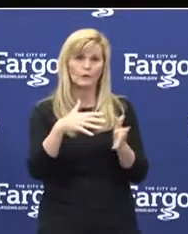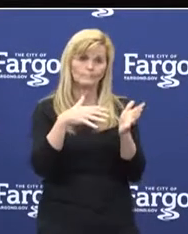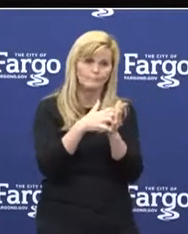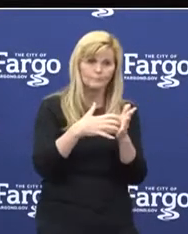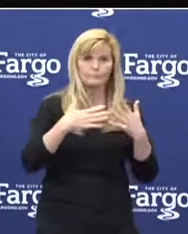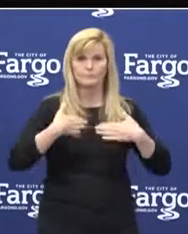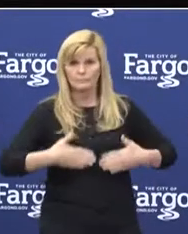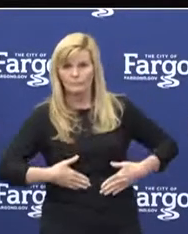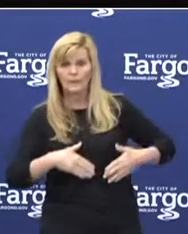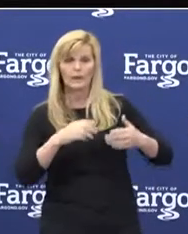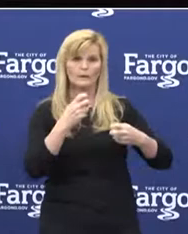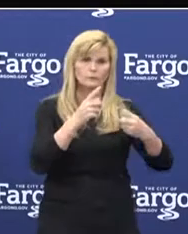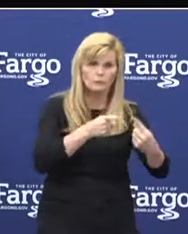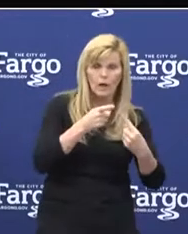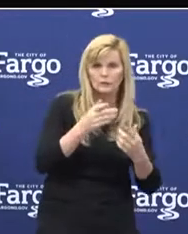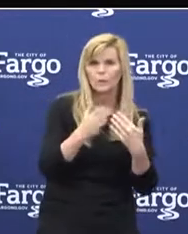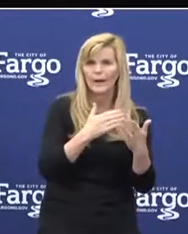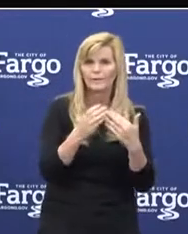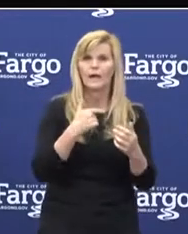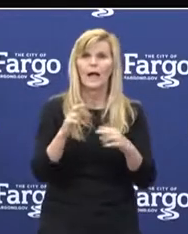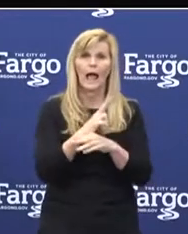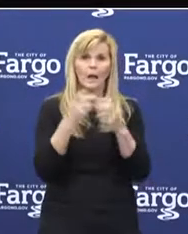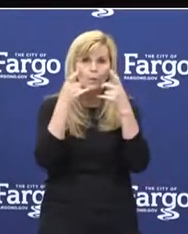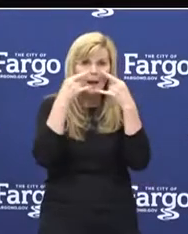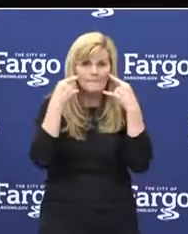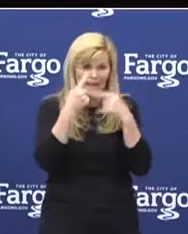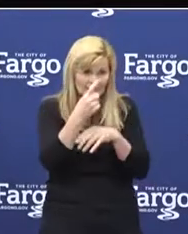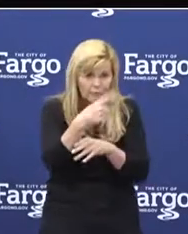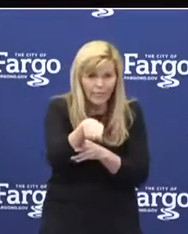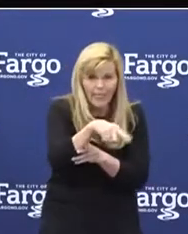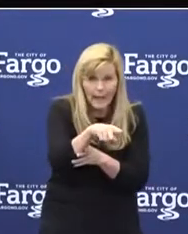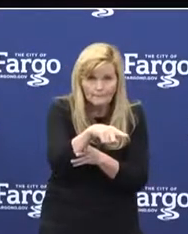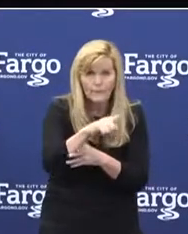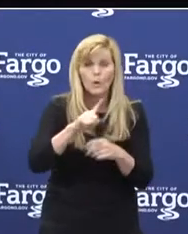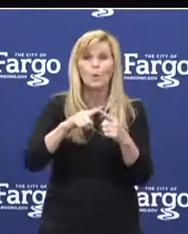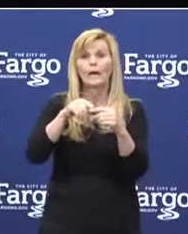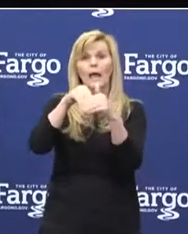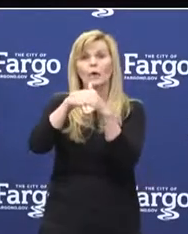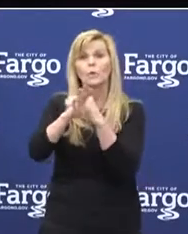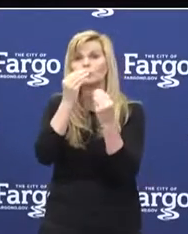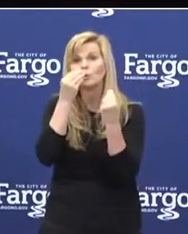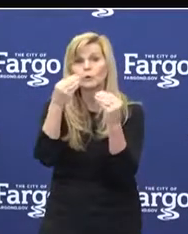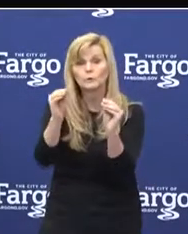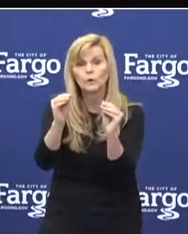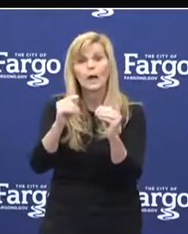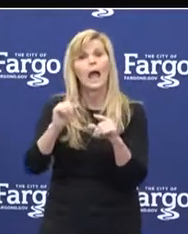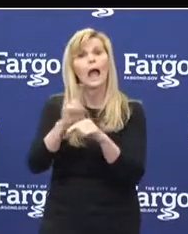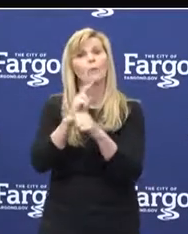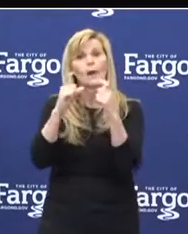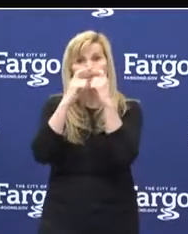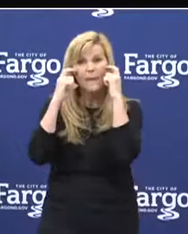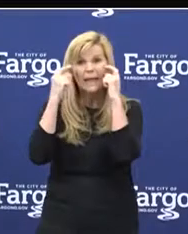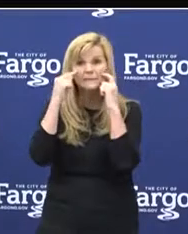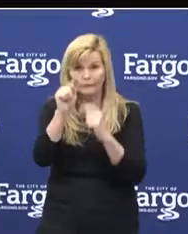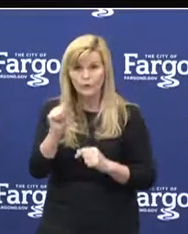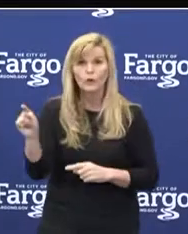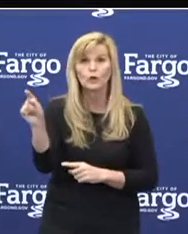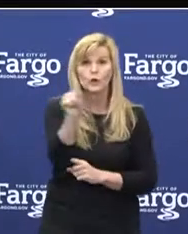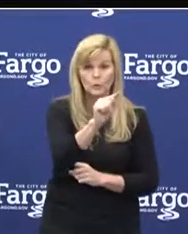them in a high-risk category. I wear a mask for them. When I go into the grocery store, I wear a mask for you.